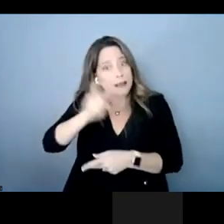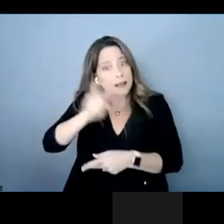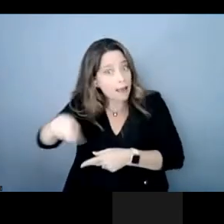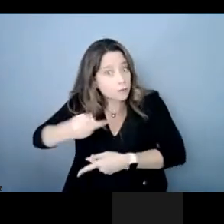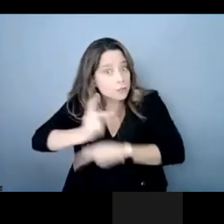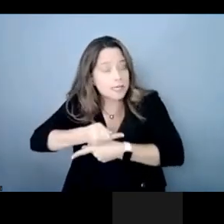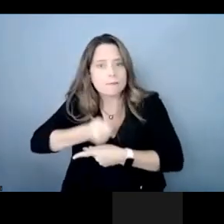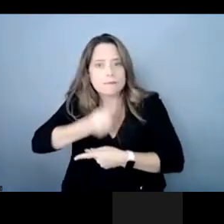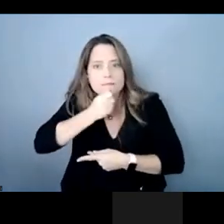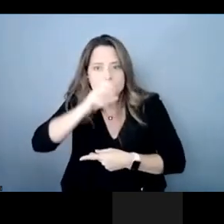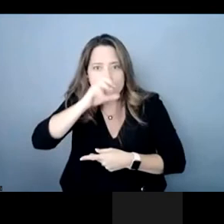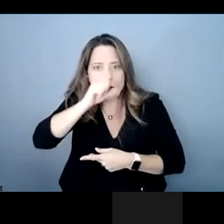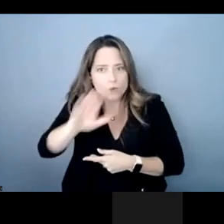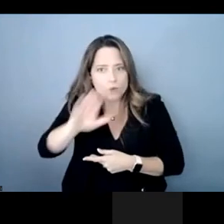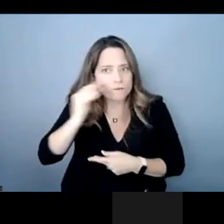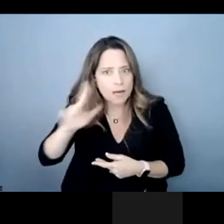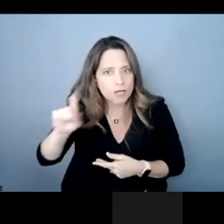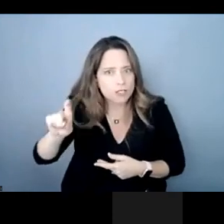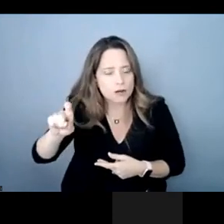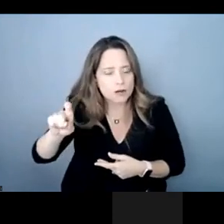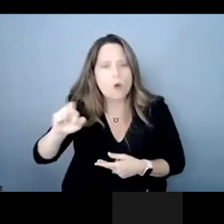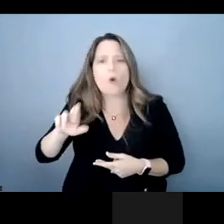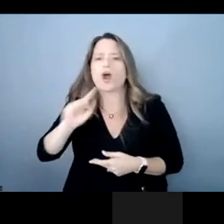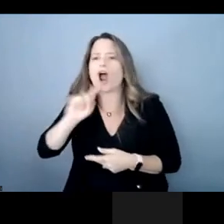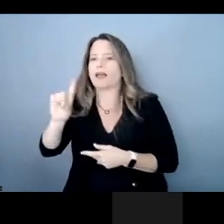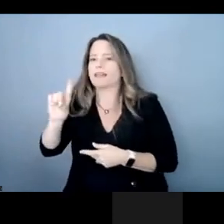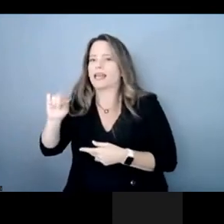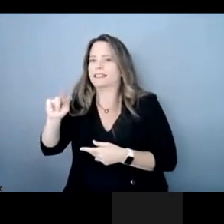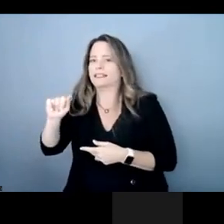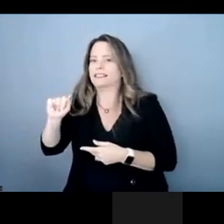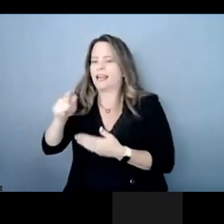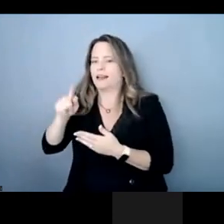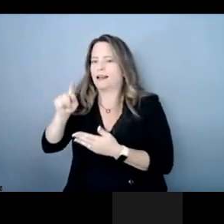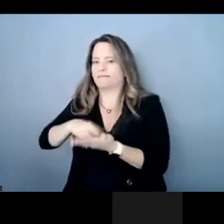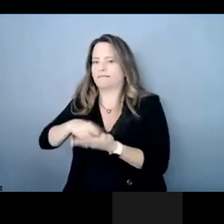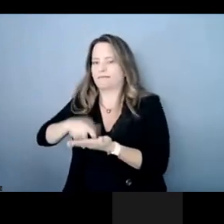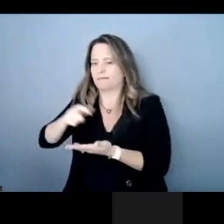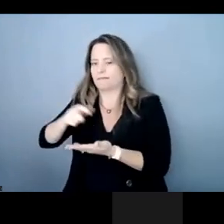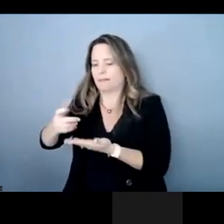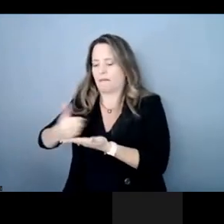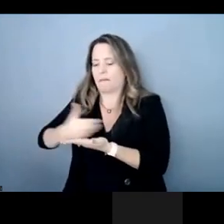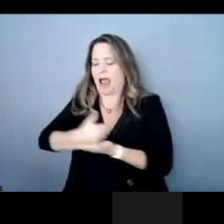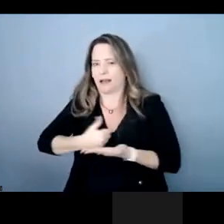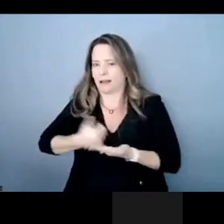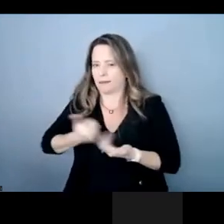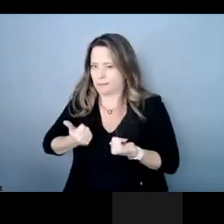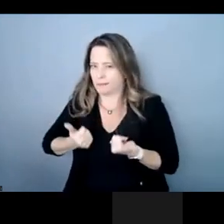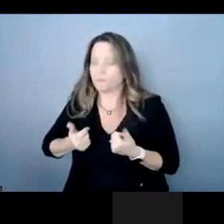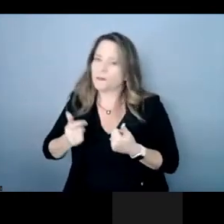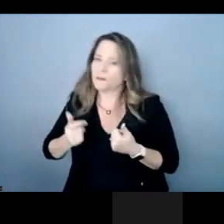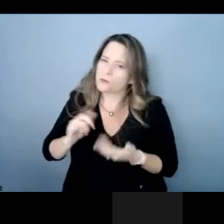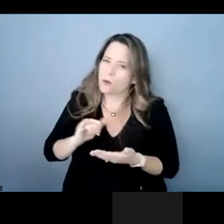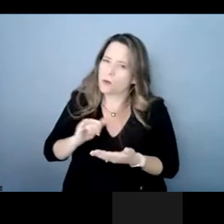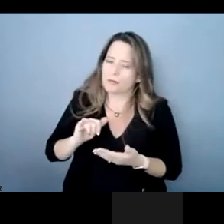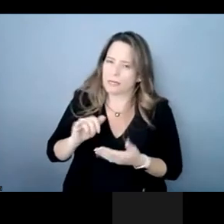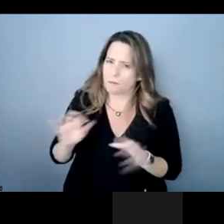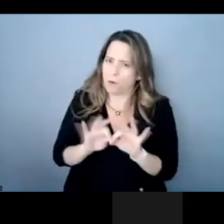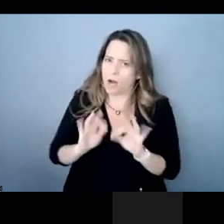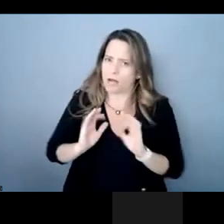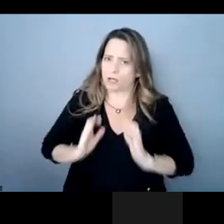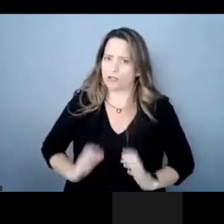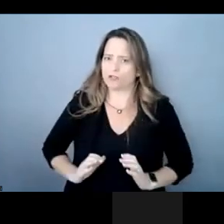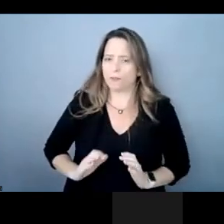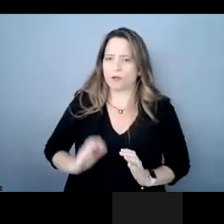of your information or are they data mining are they you know that kind of thing so those are things that consumers need to be aware of